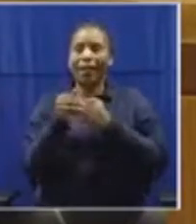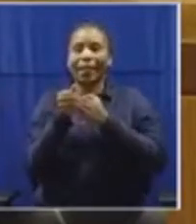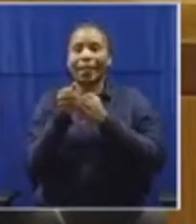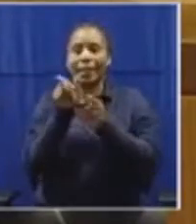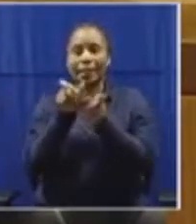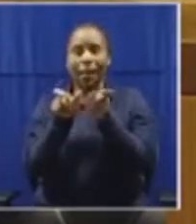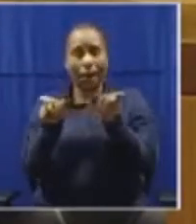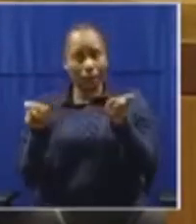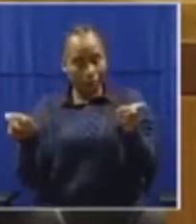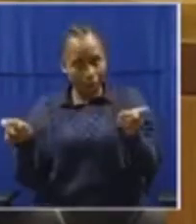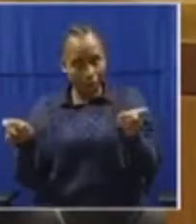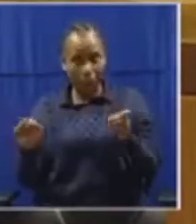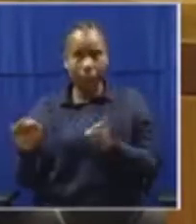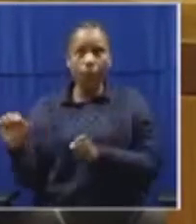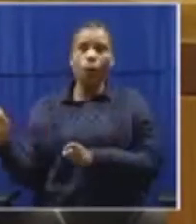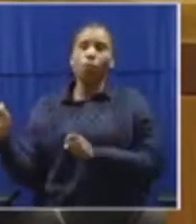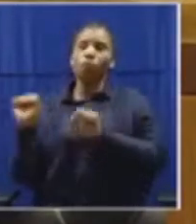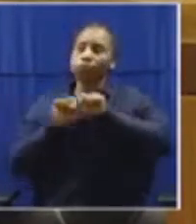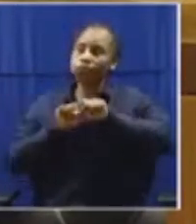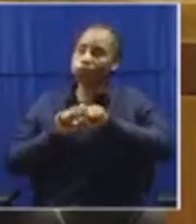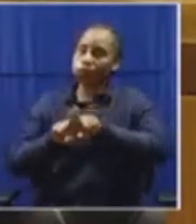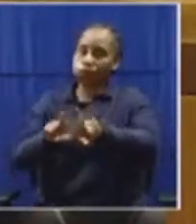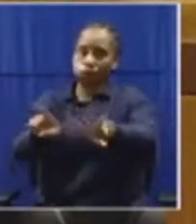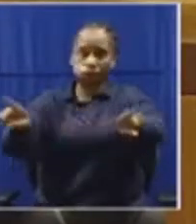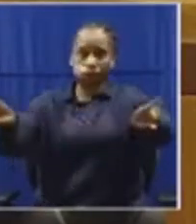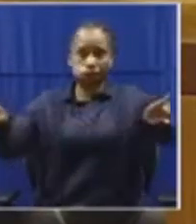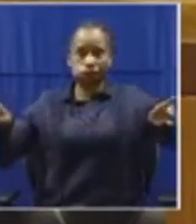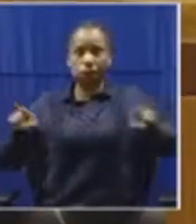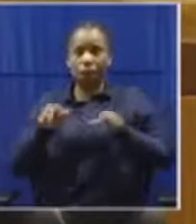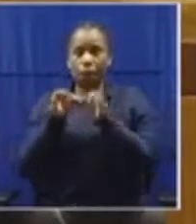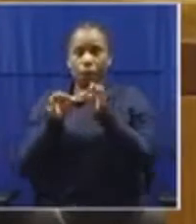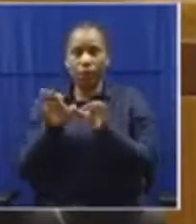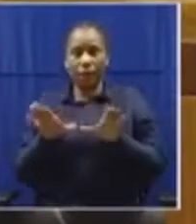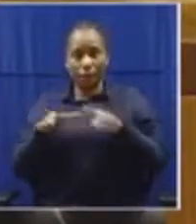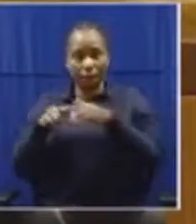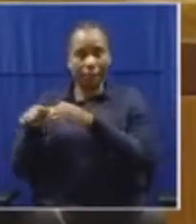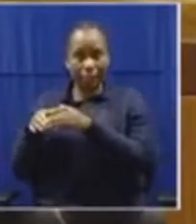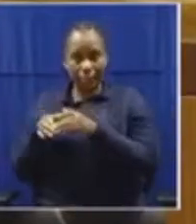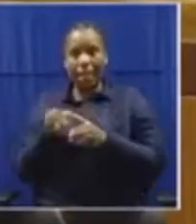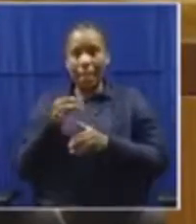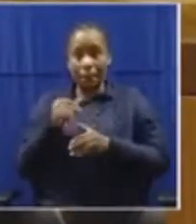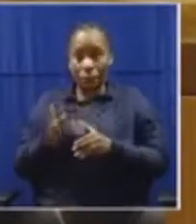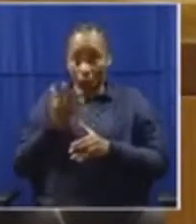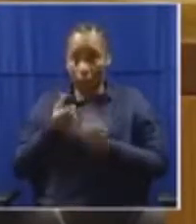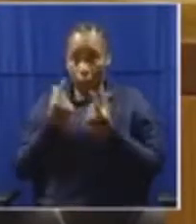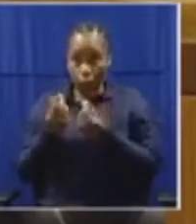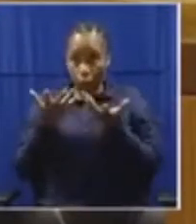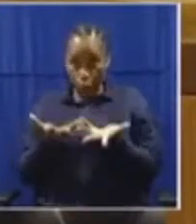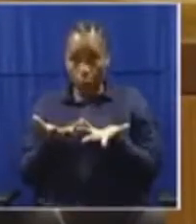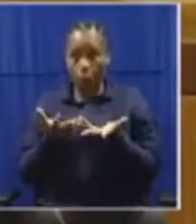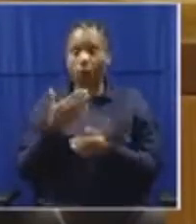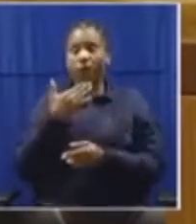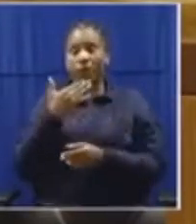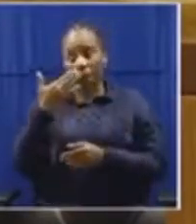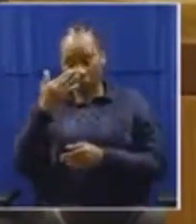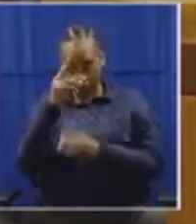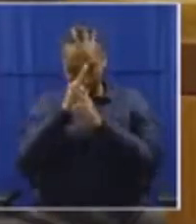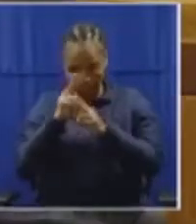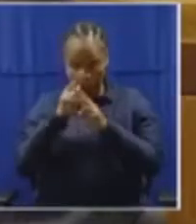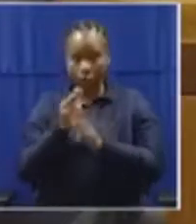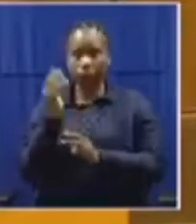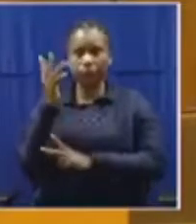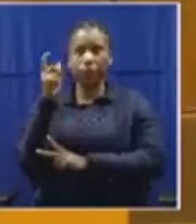are applied across the board, if that is what we want to do. I thank you, Honorable Speaker.